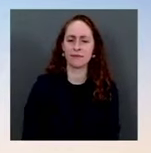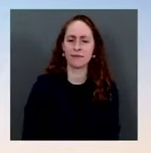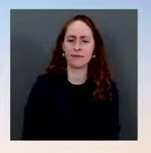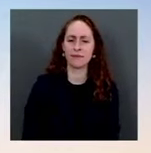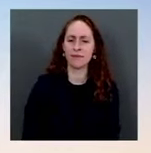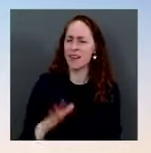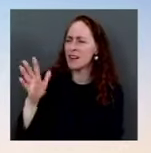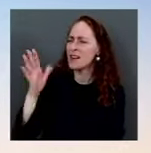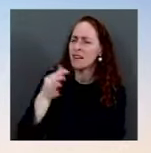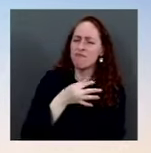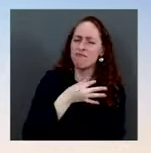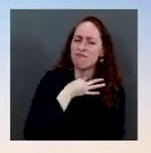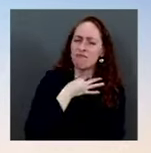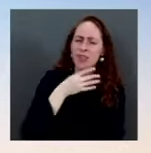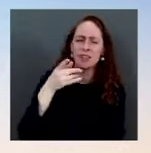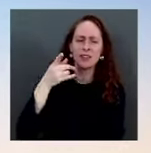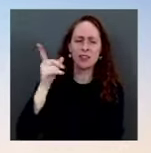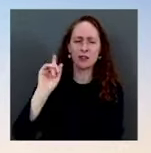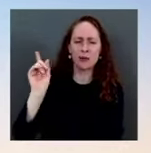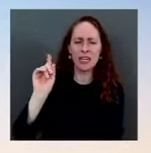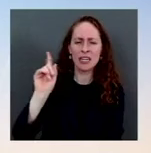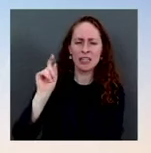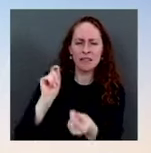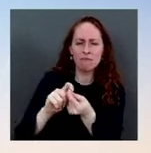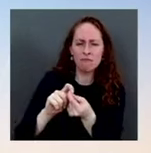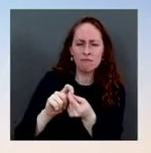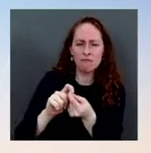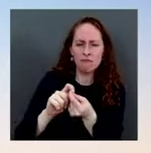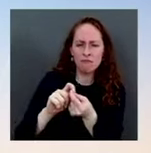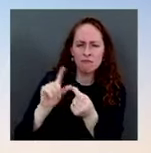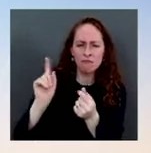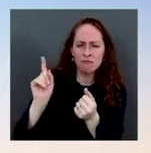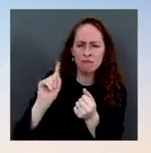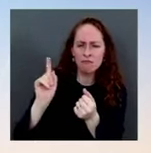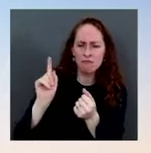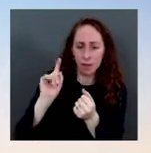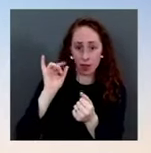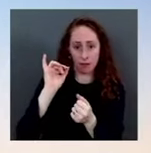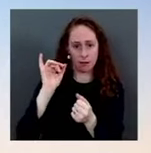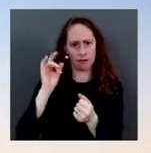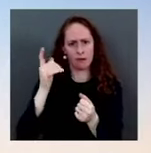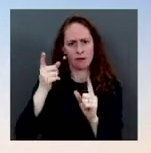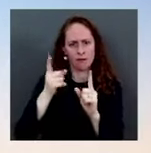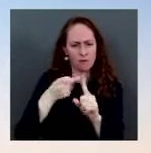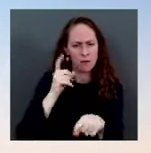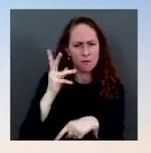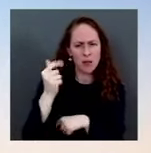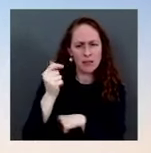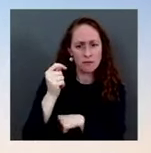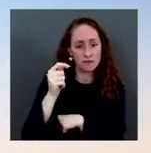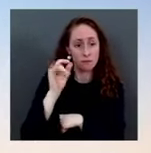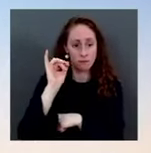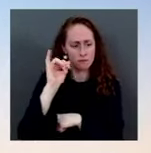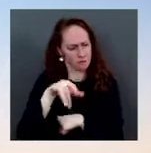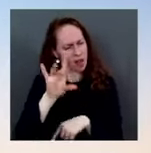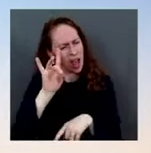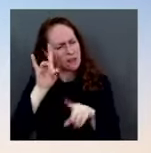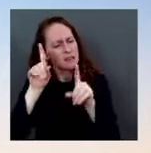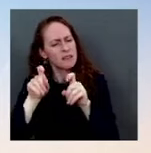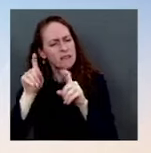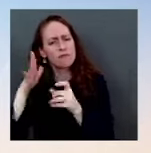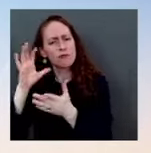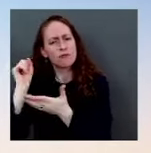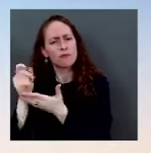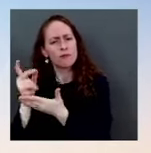fda there's no hold up in getting those or i mean it's going to be those final approvals uh just uh just